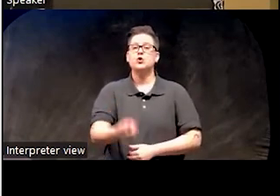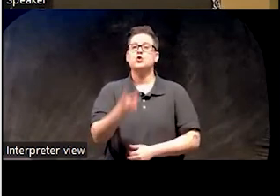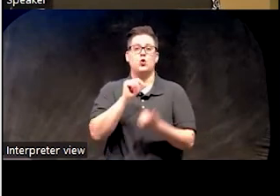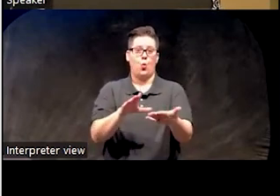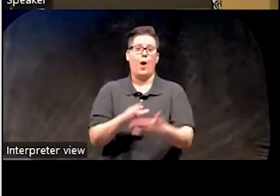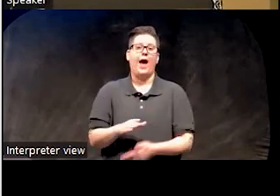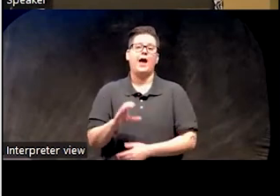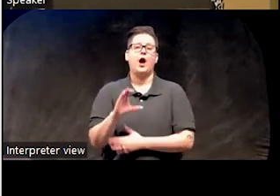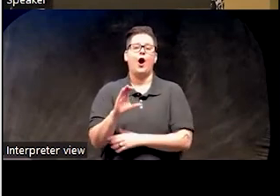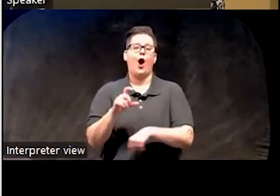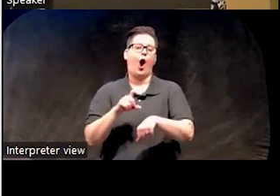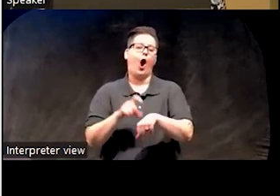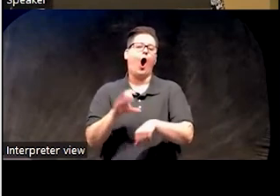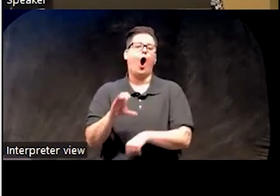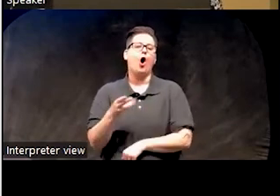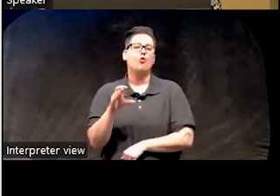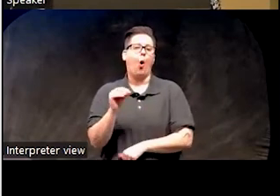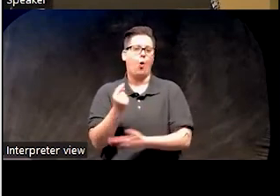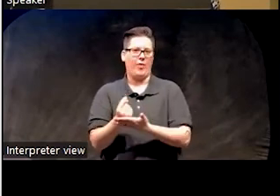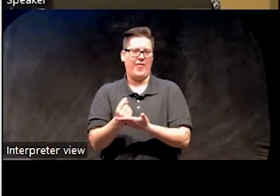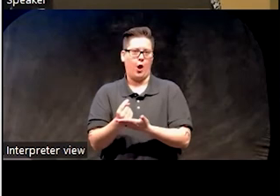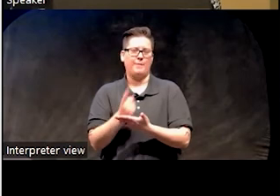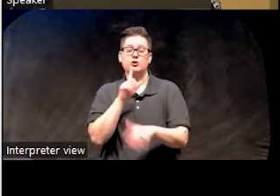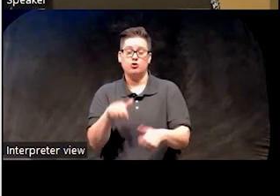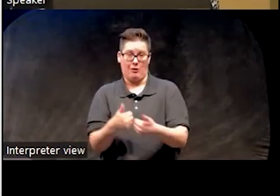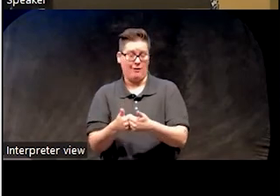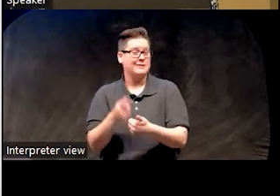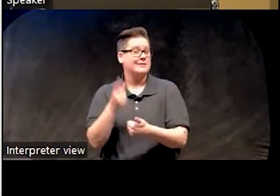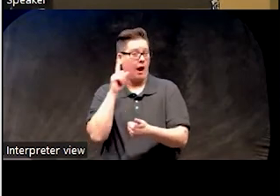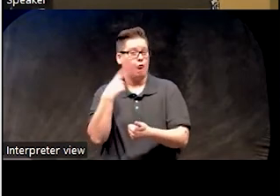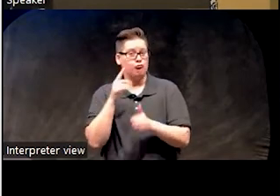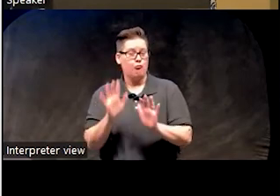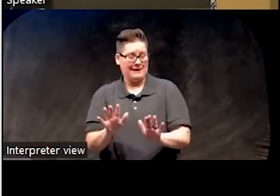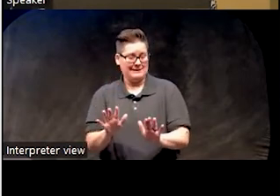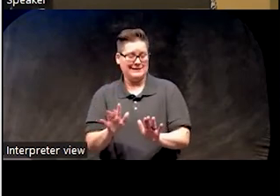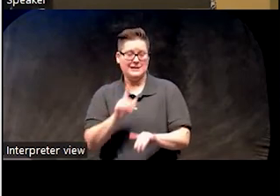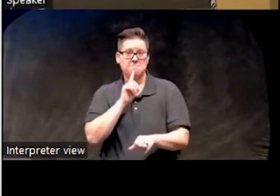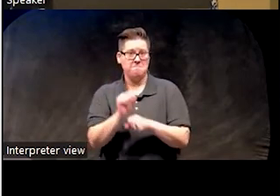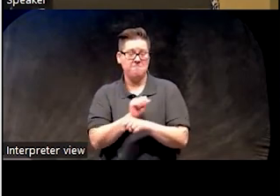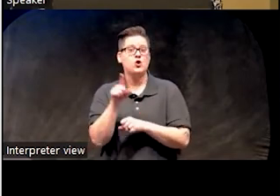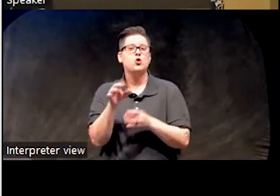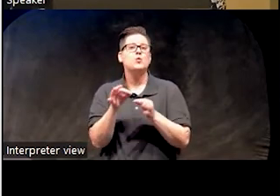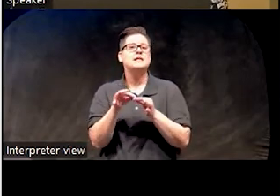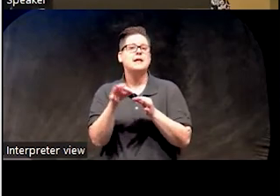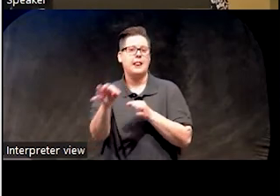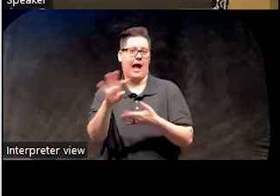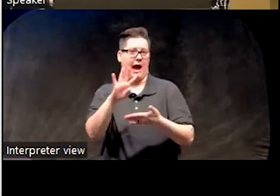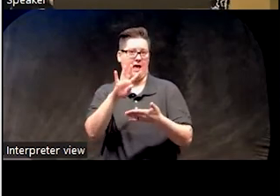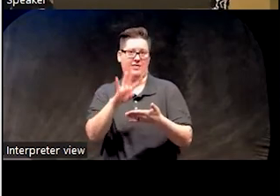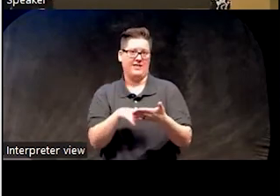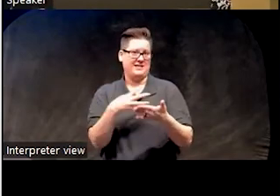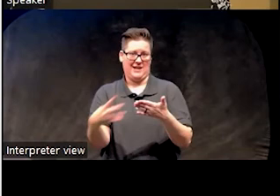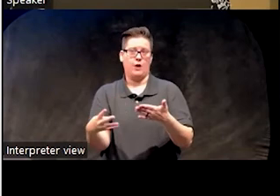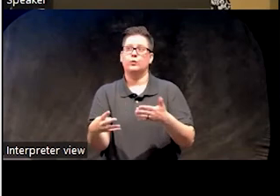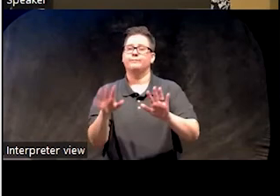is very challenging and sounds crazy, but it's actually delaying the schedule around the